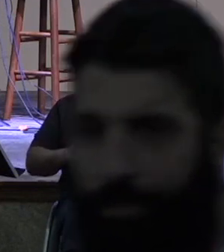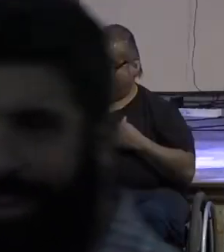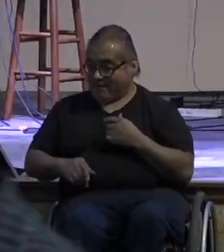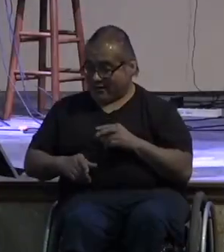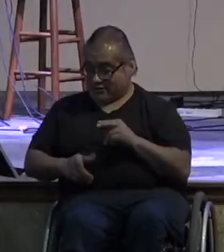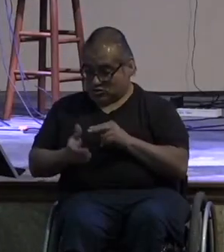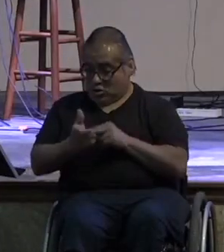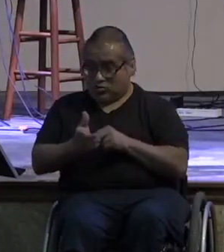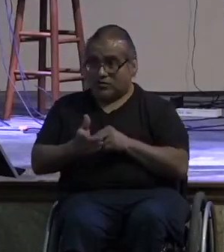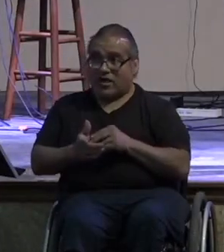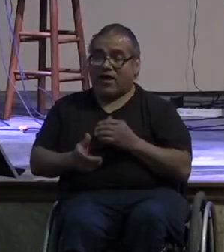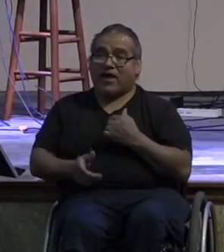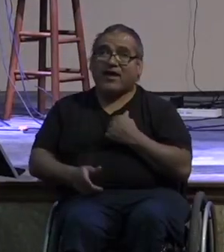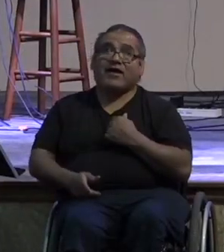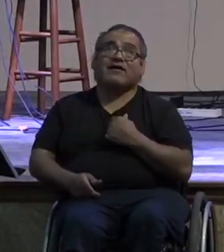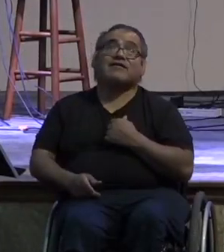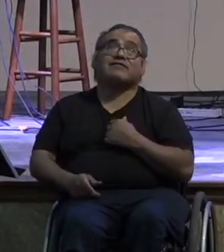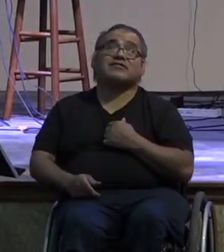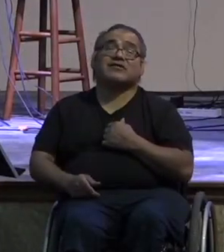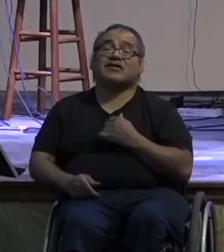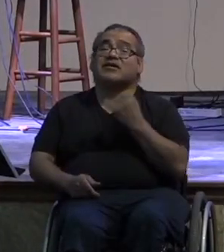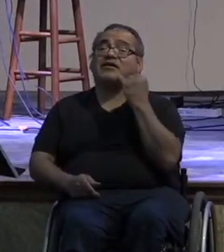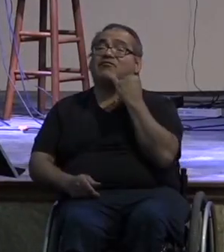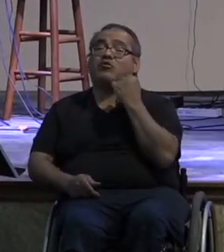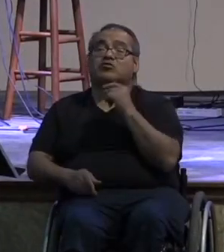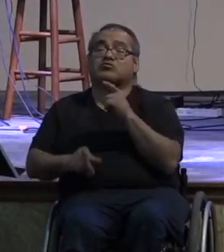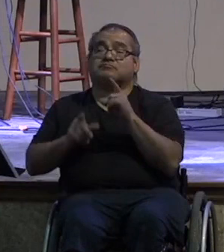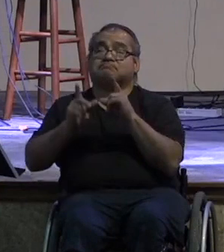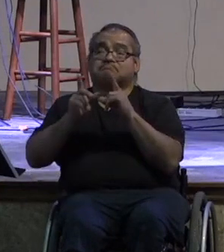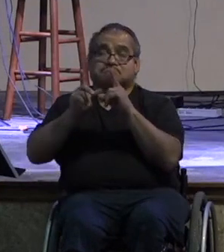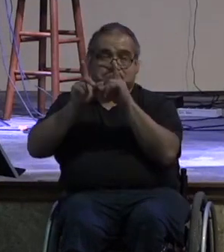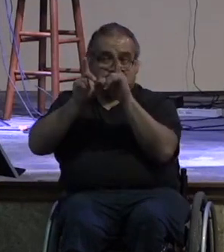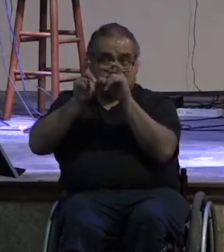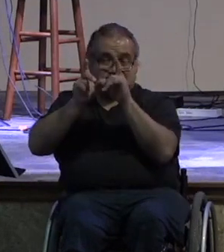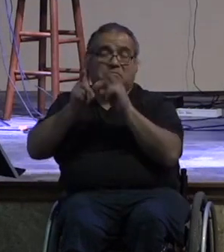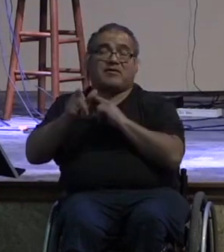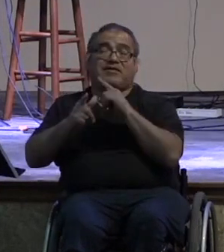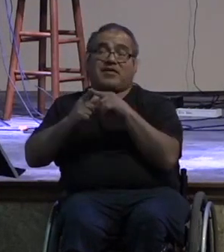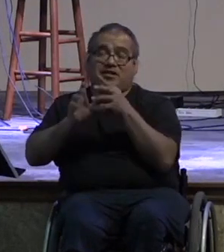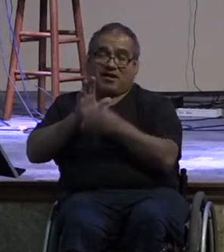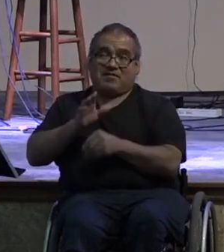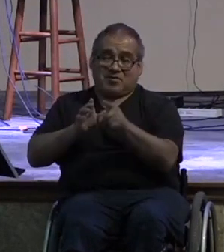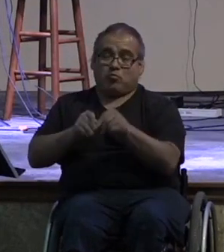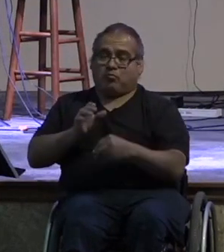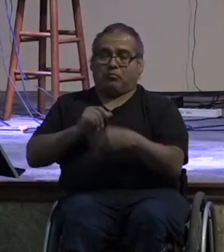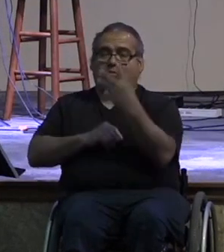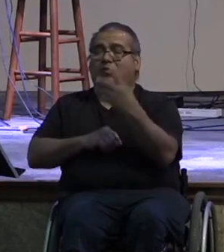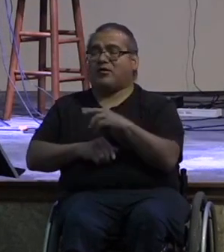that are on the qr code in front of you there uh if you want to scan that and follow along in the notes you can do that as well um